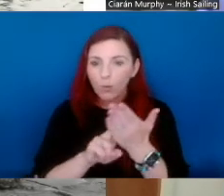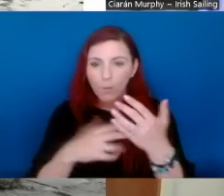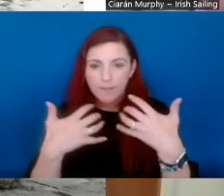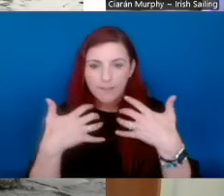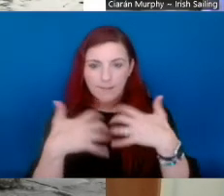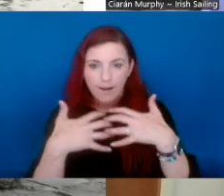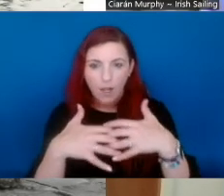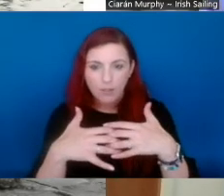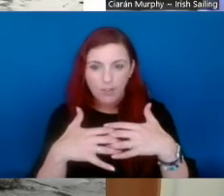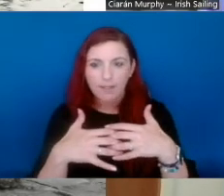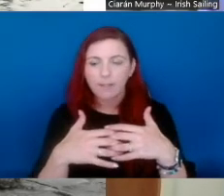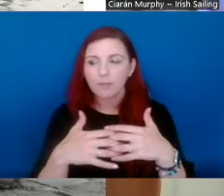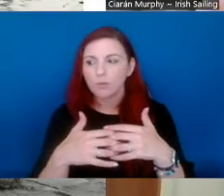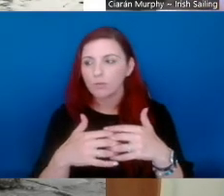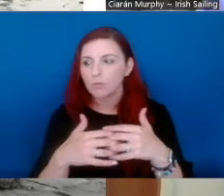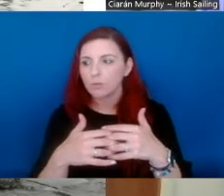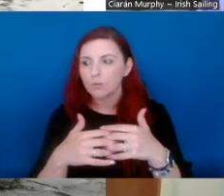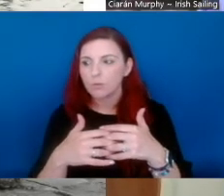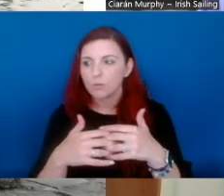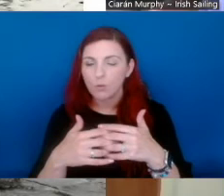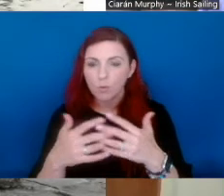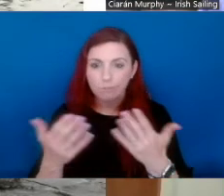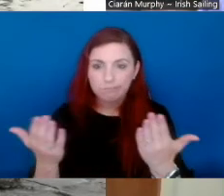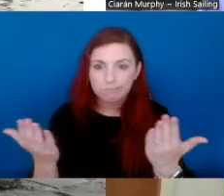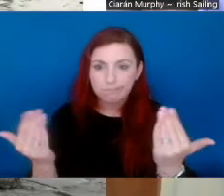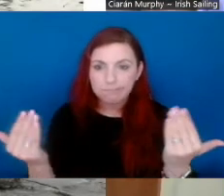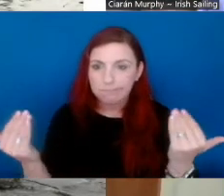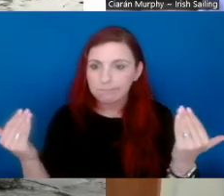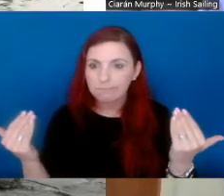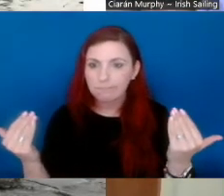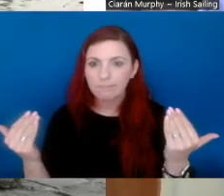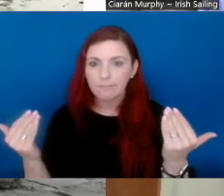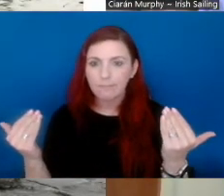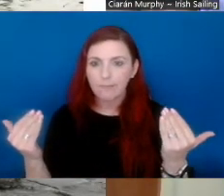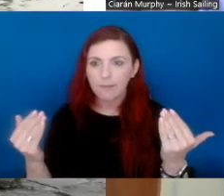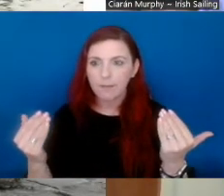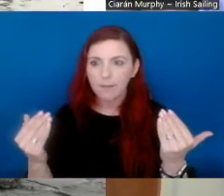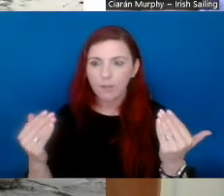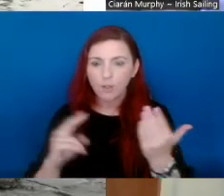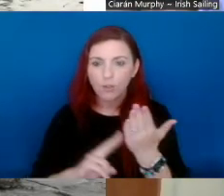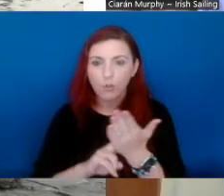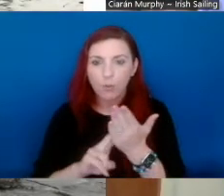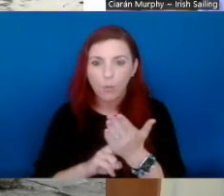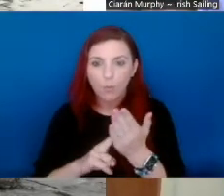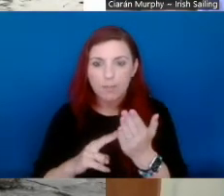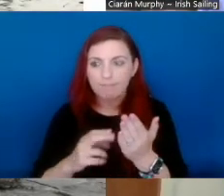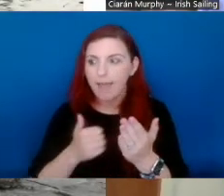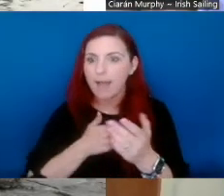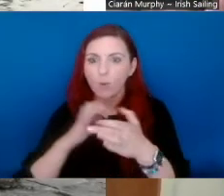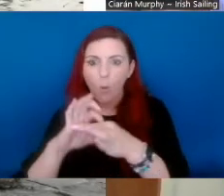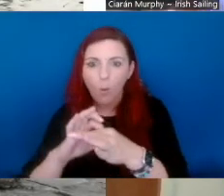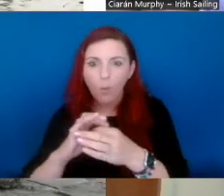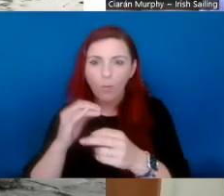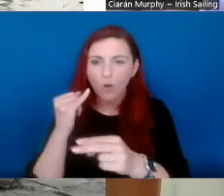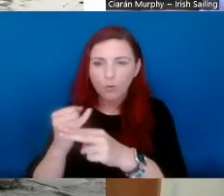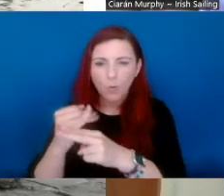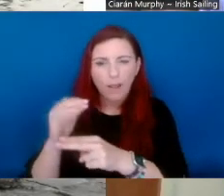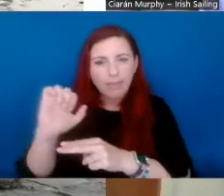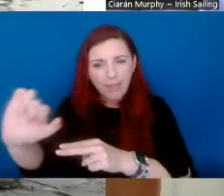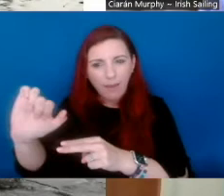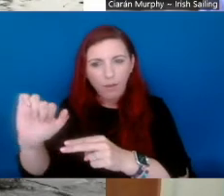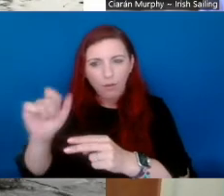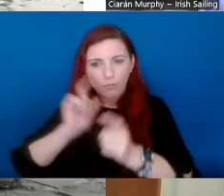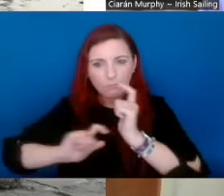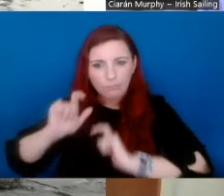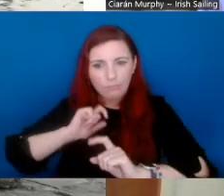to bring into the person's natural environment at their home, at their school, and it shows them